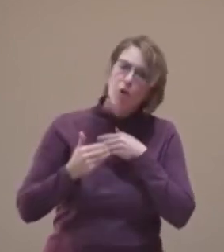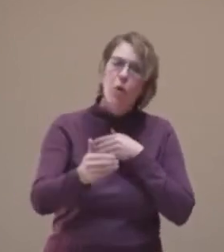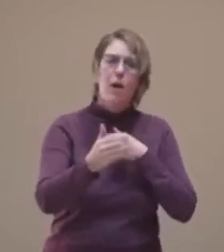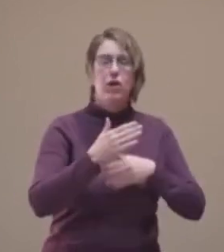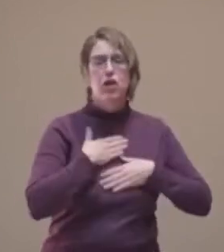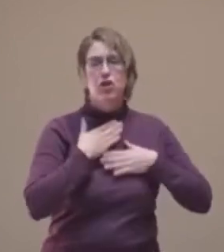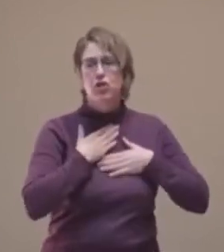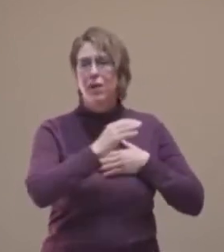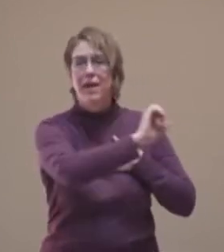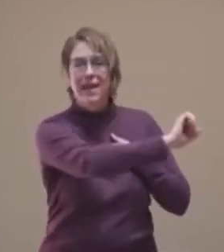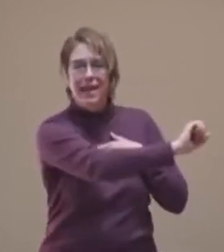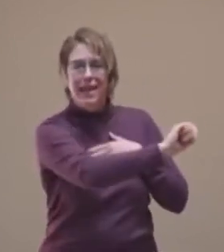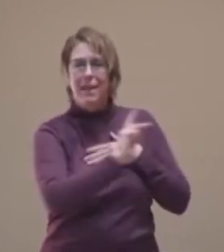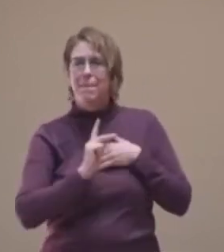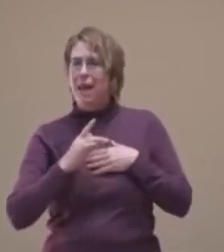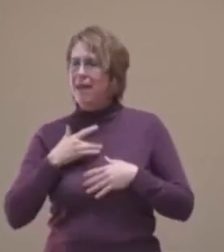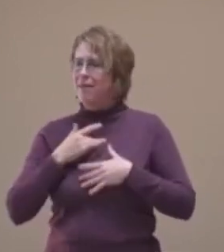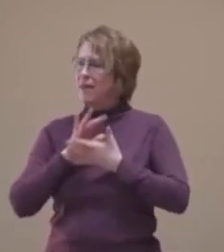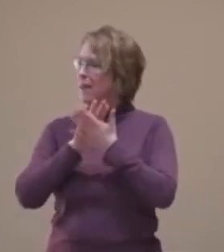back in peace.